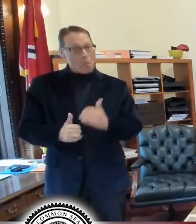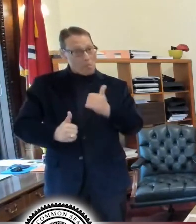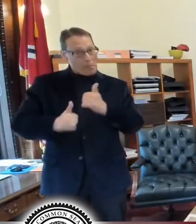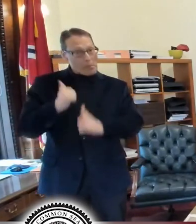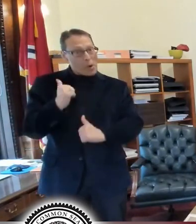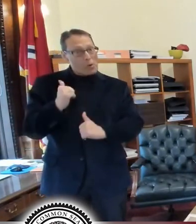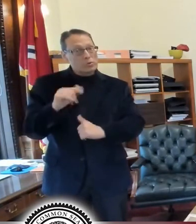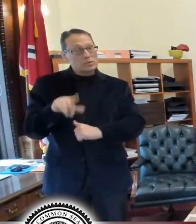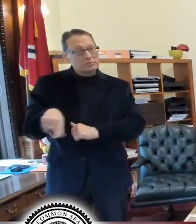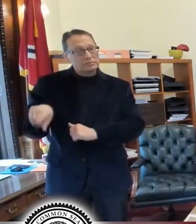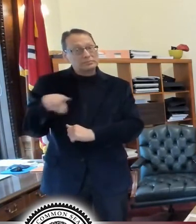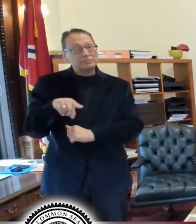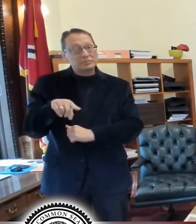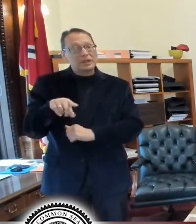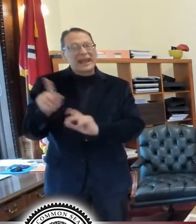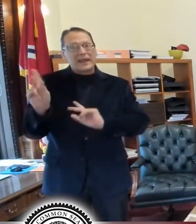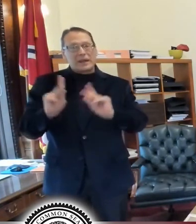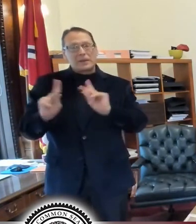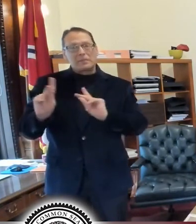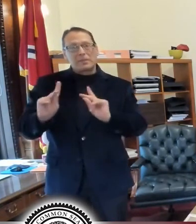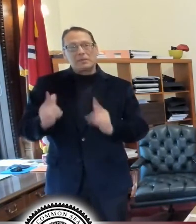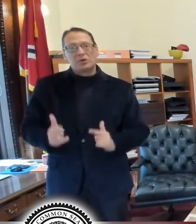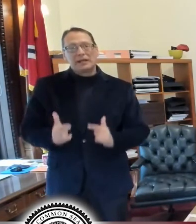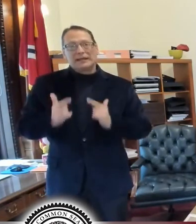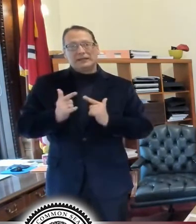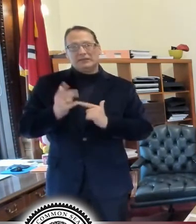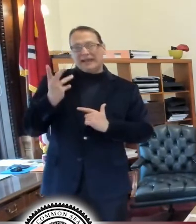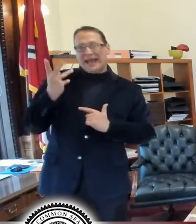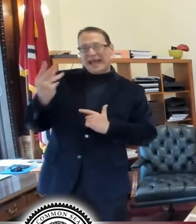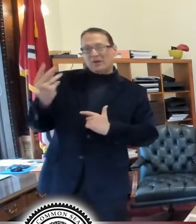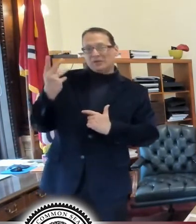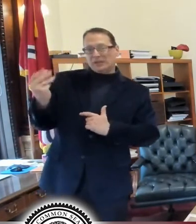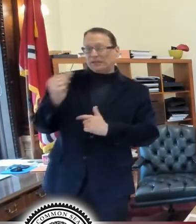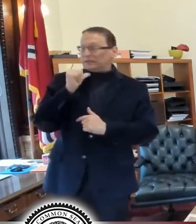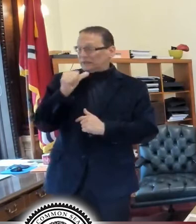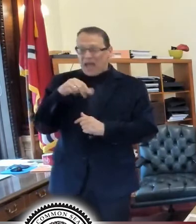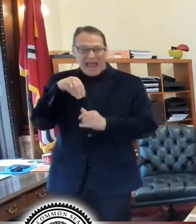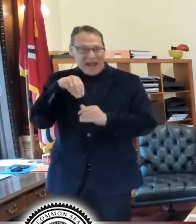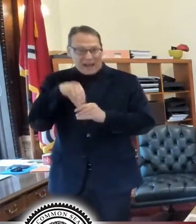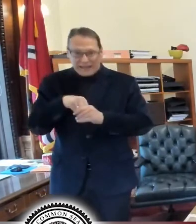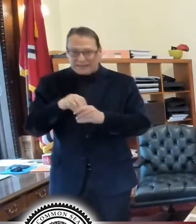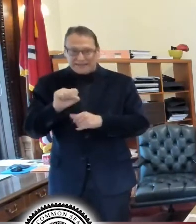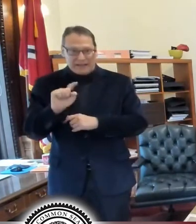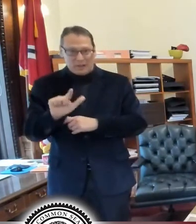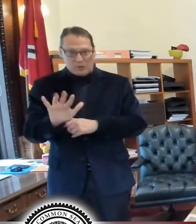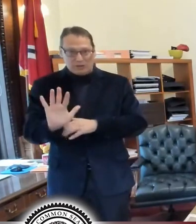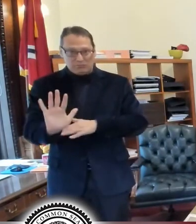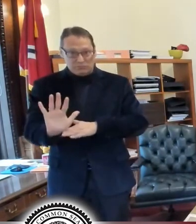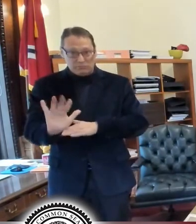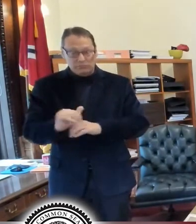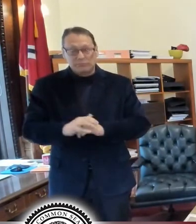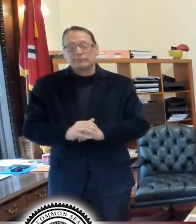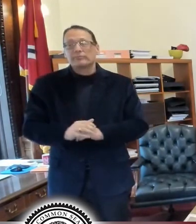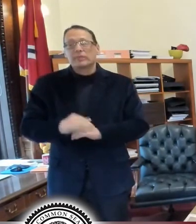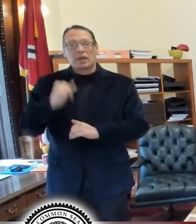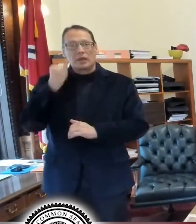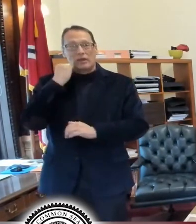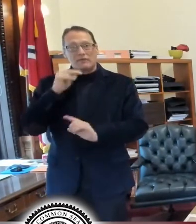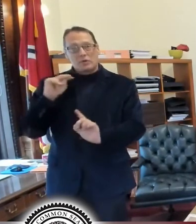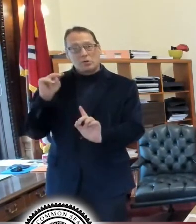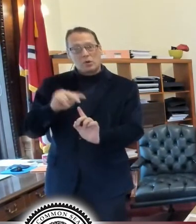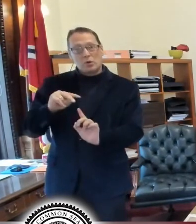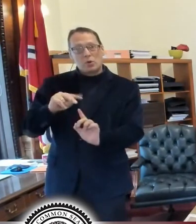cases are from people that live outside of the immediate St. Louis area. If you look on the